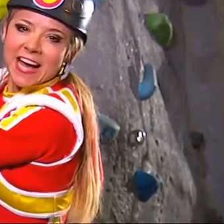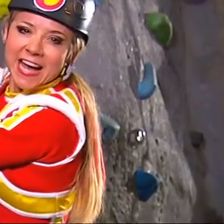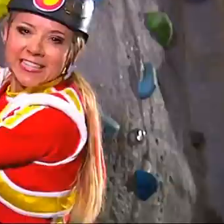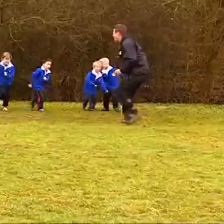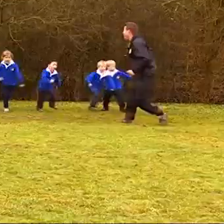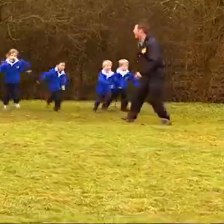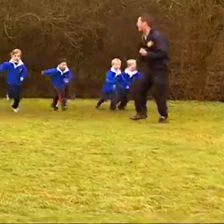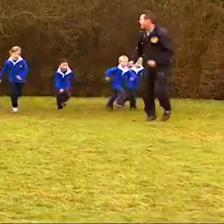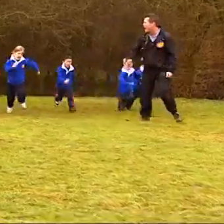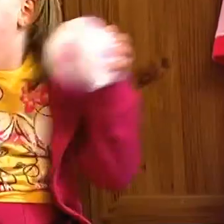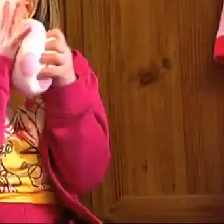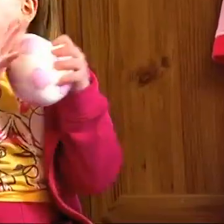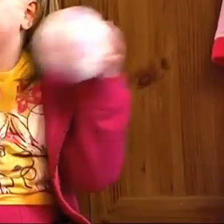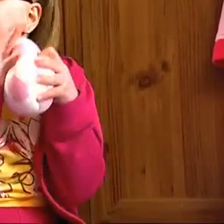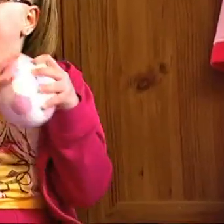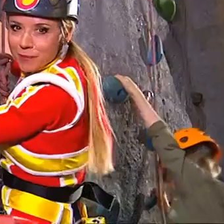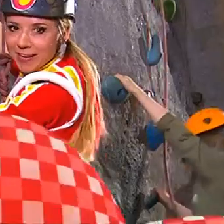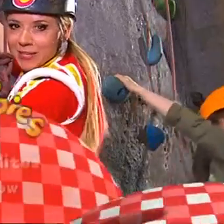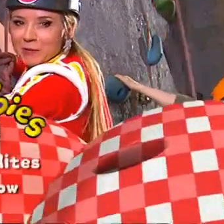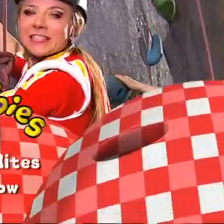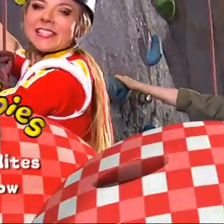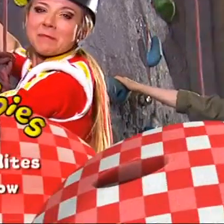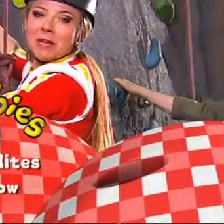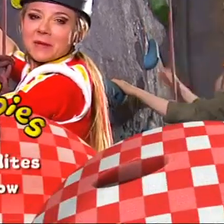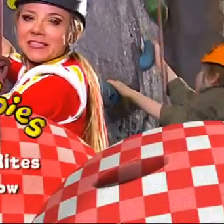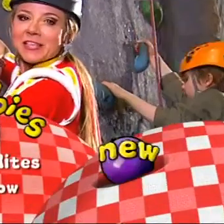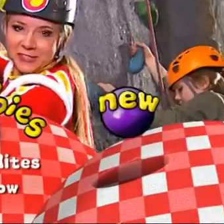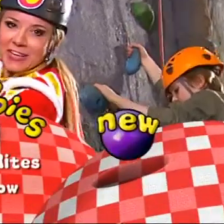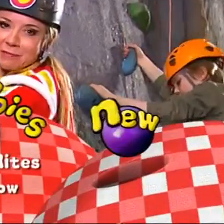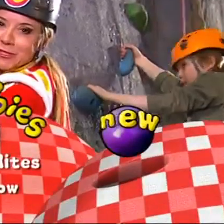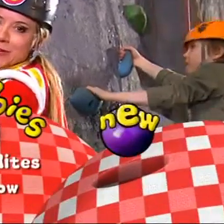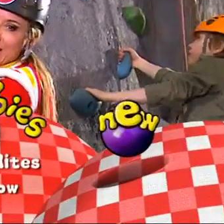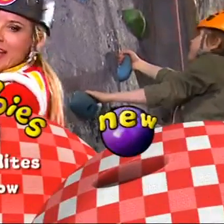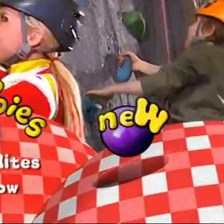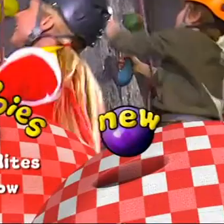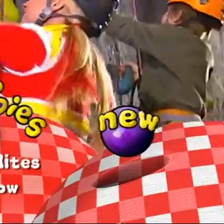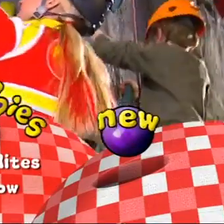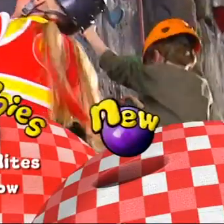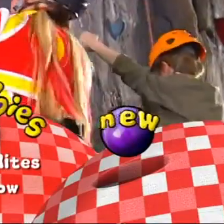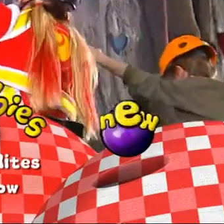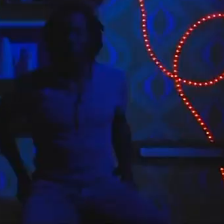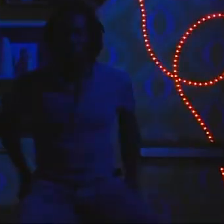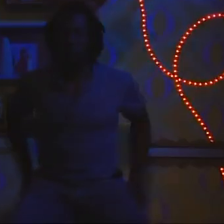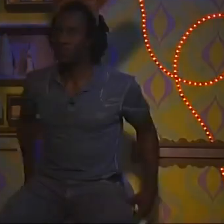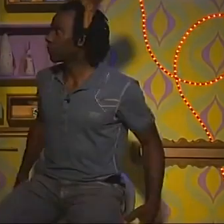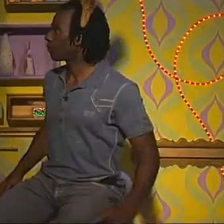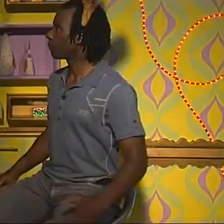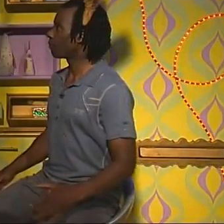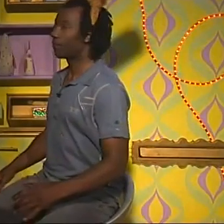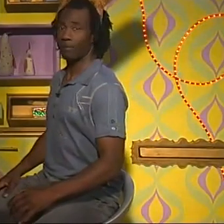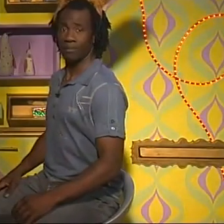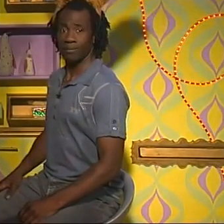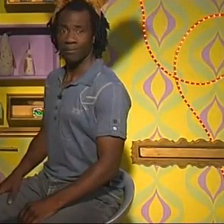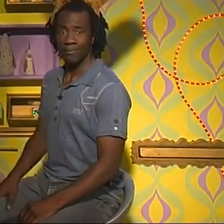Mine Tomorrow at 3.45 Brand new on CBeebies So come and join in Hello and